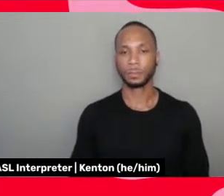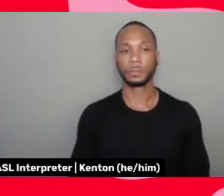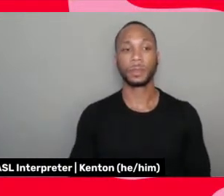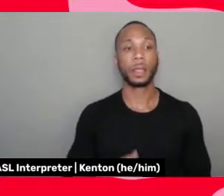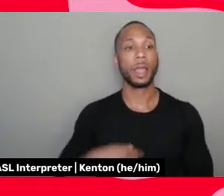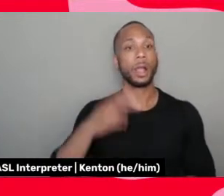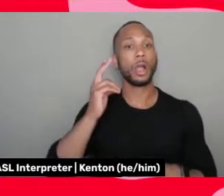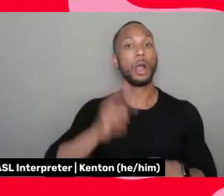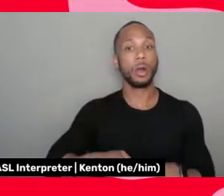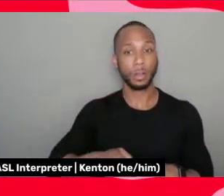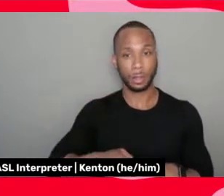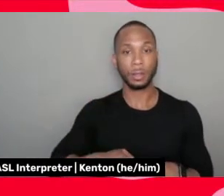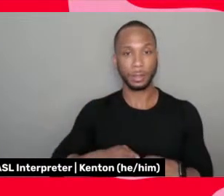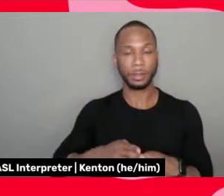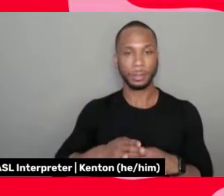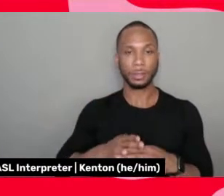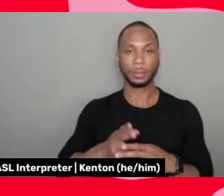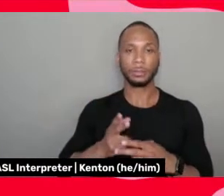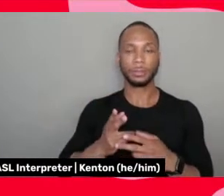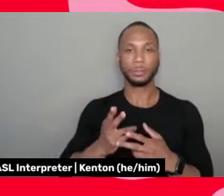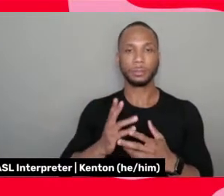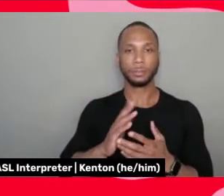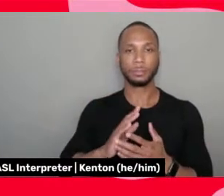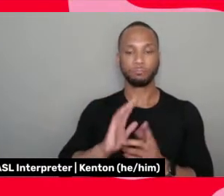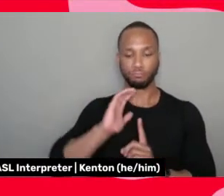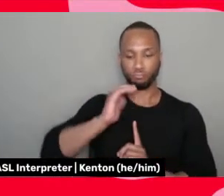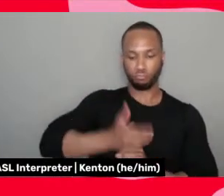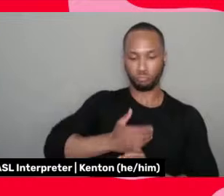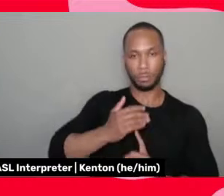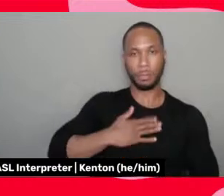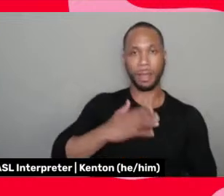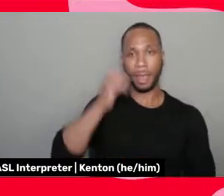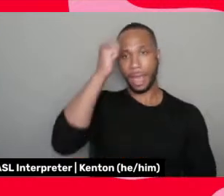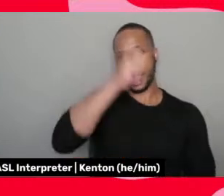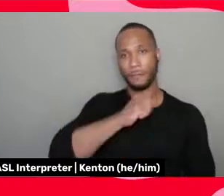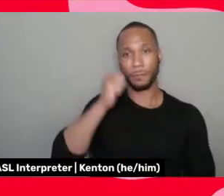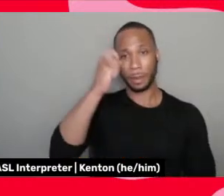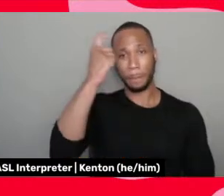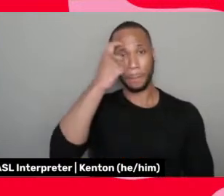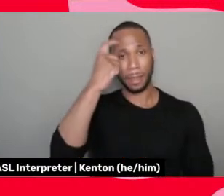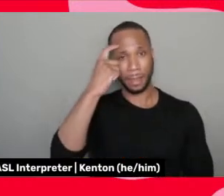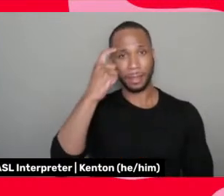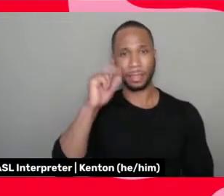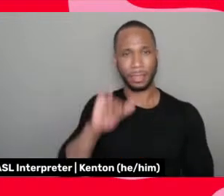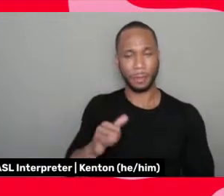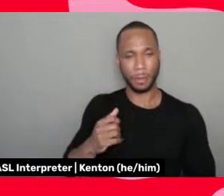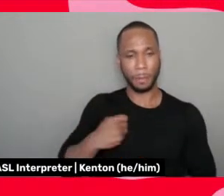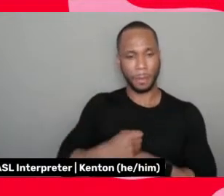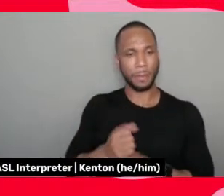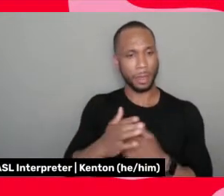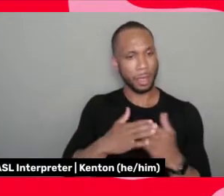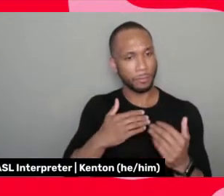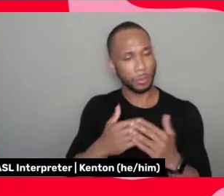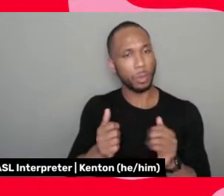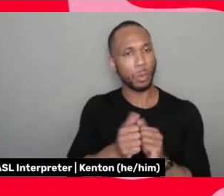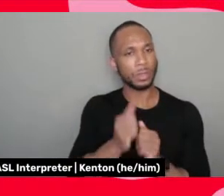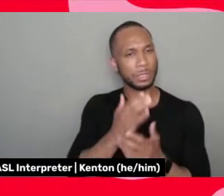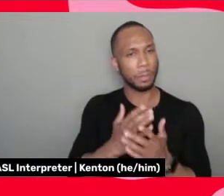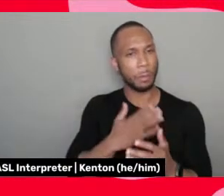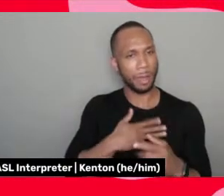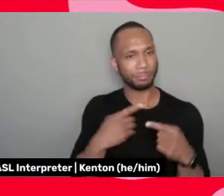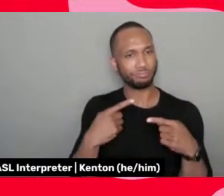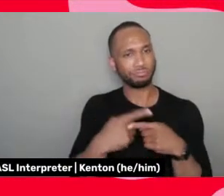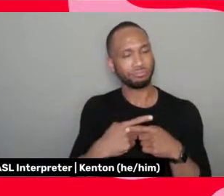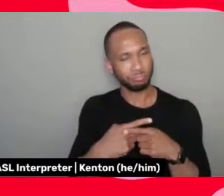coming into my African mind. I think that's what made me comfortable with some of my more controversial stands that I've taken